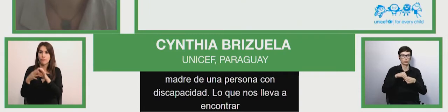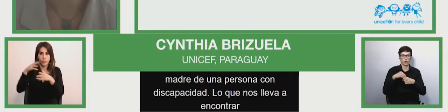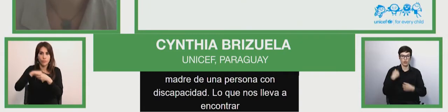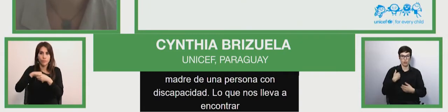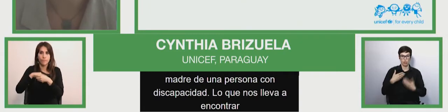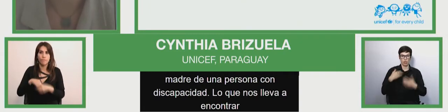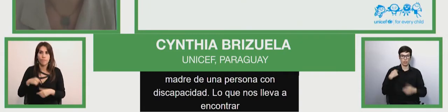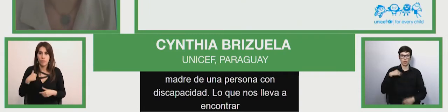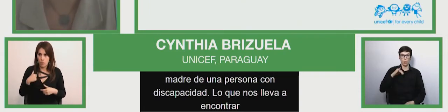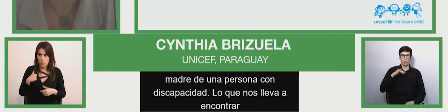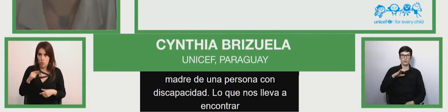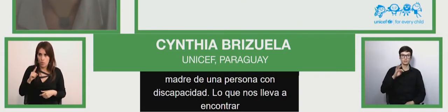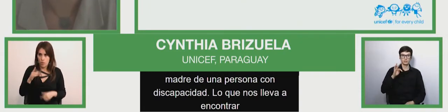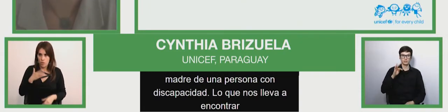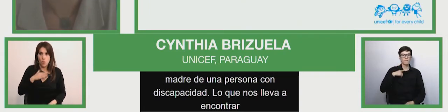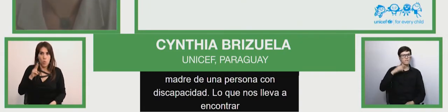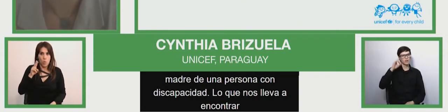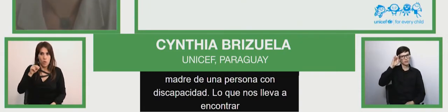we know